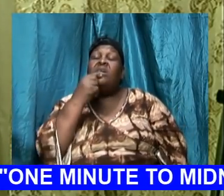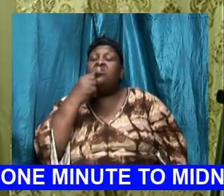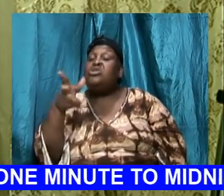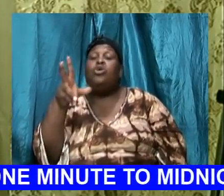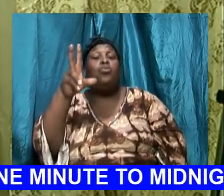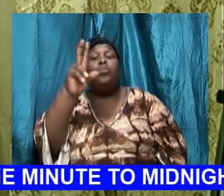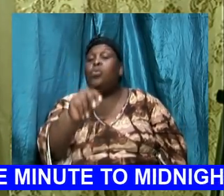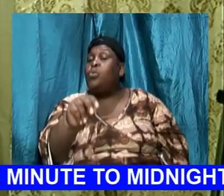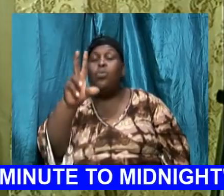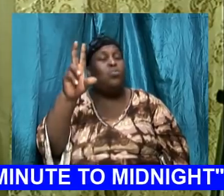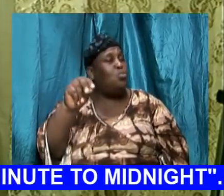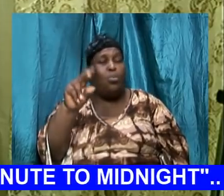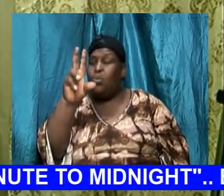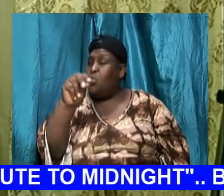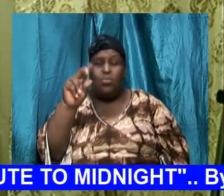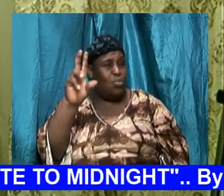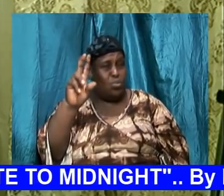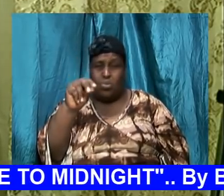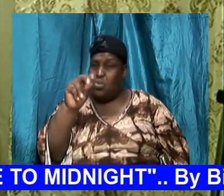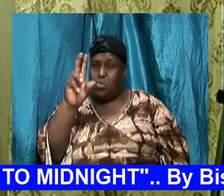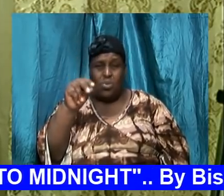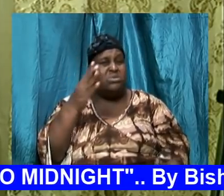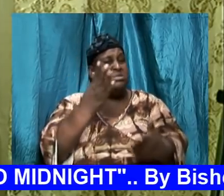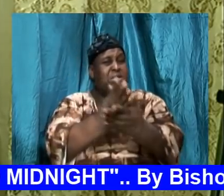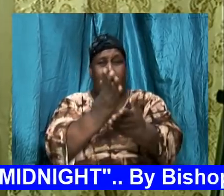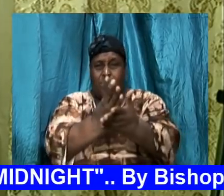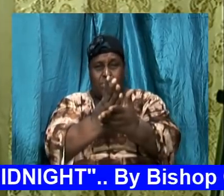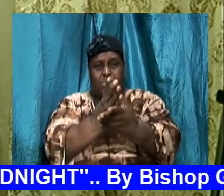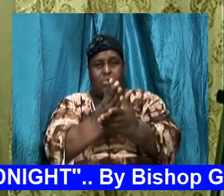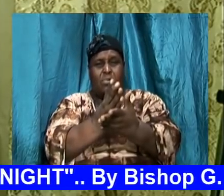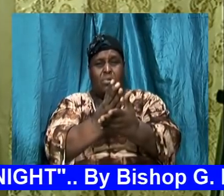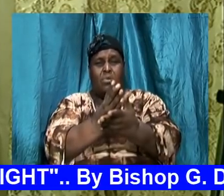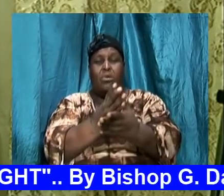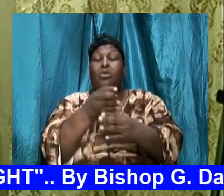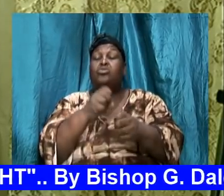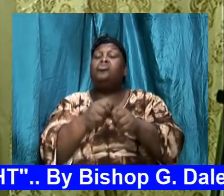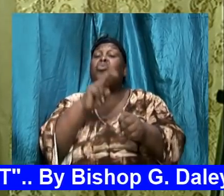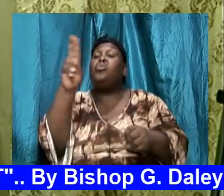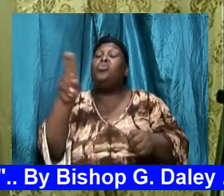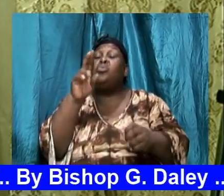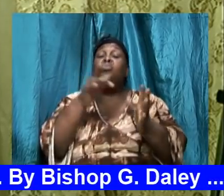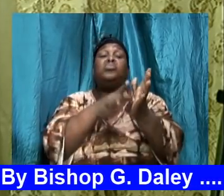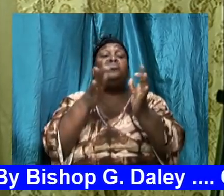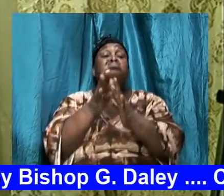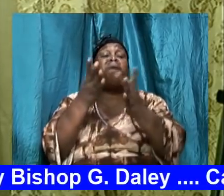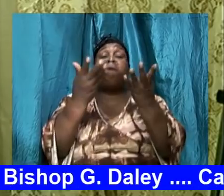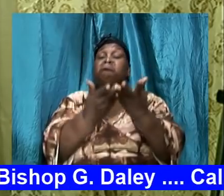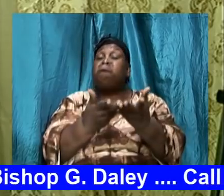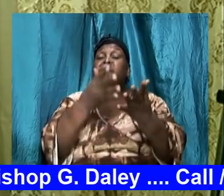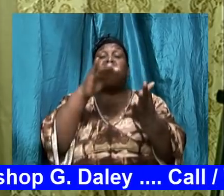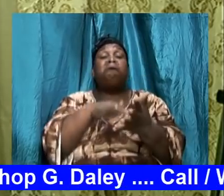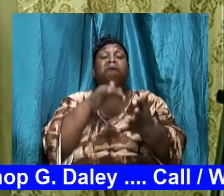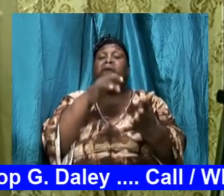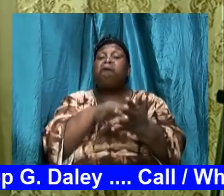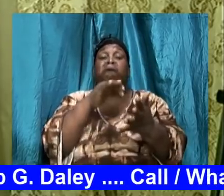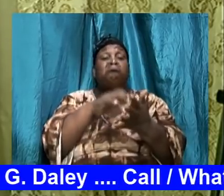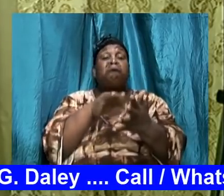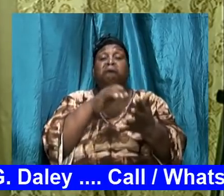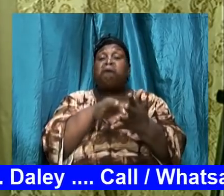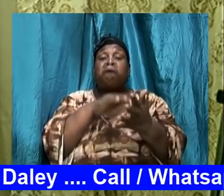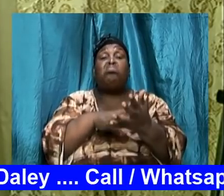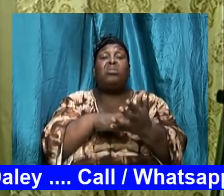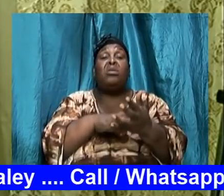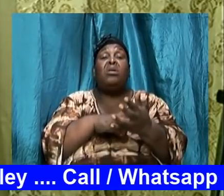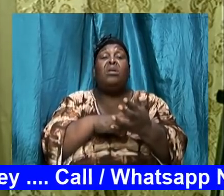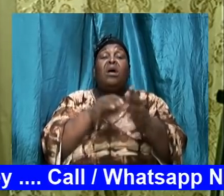But many of us don't know and so we're using Bible study in terms of walking in the world to open up our